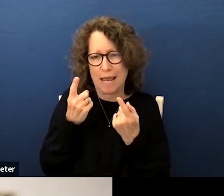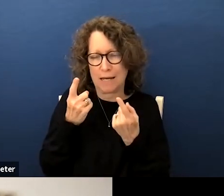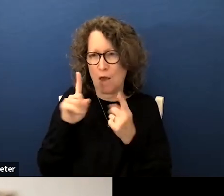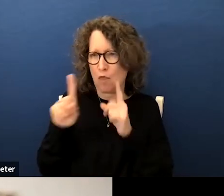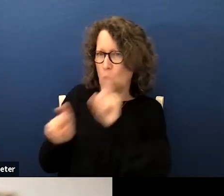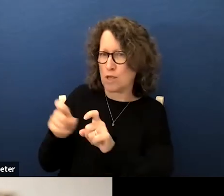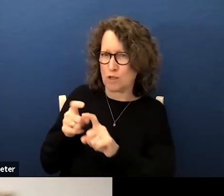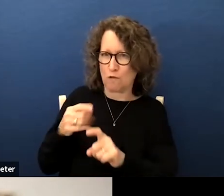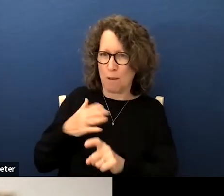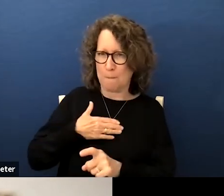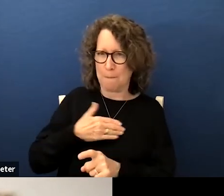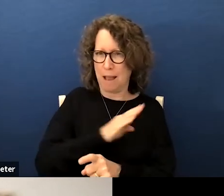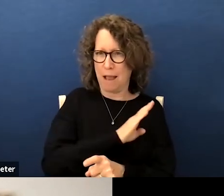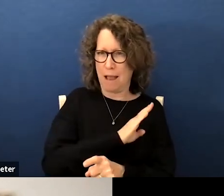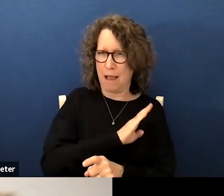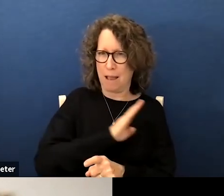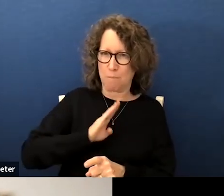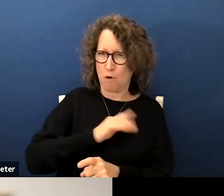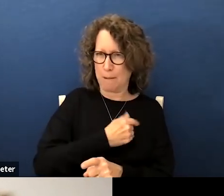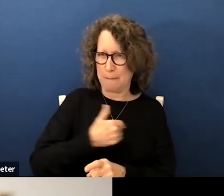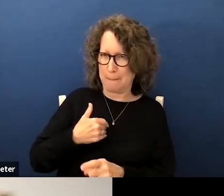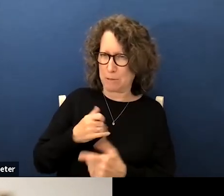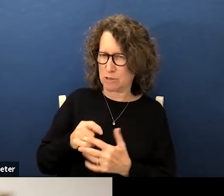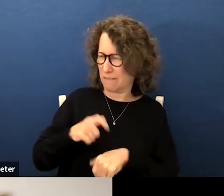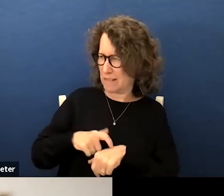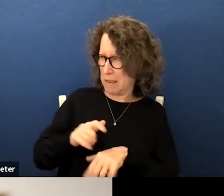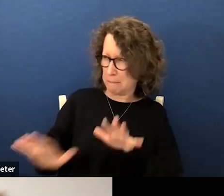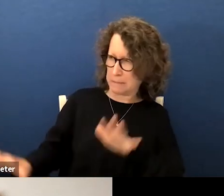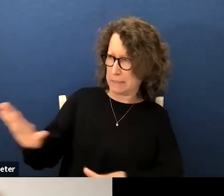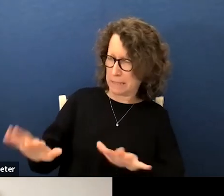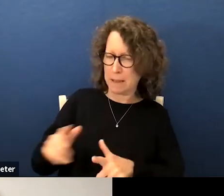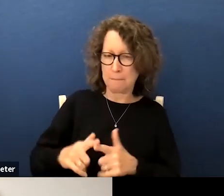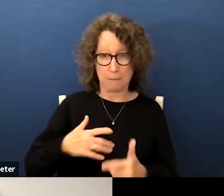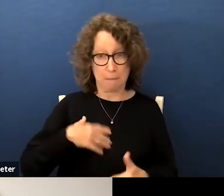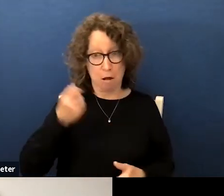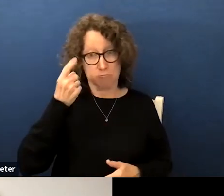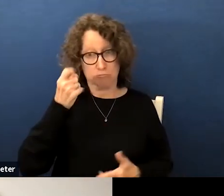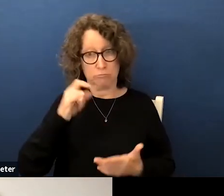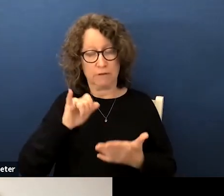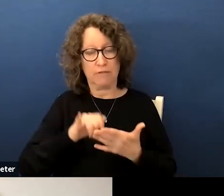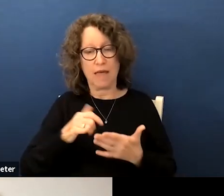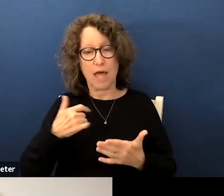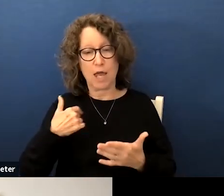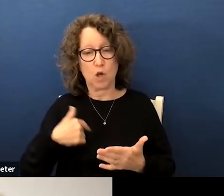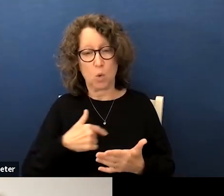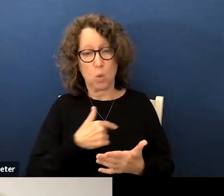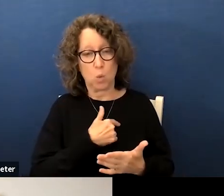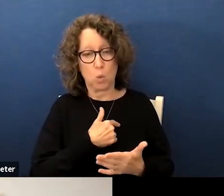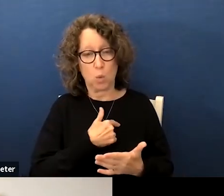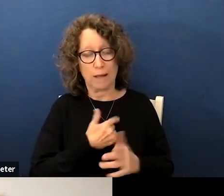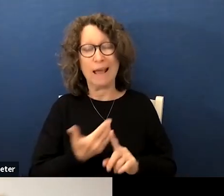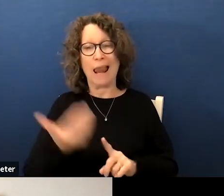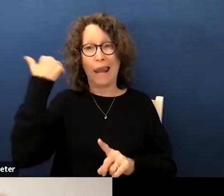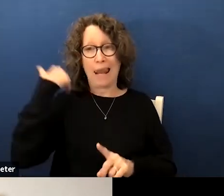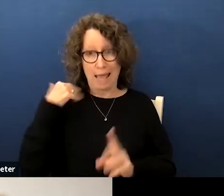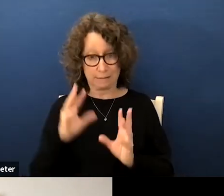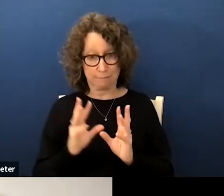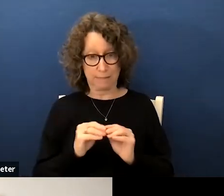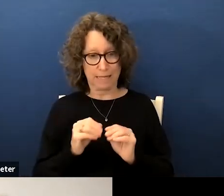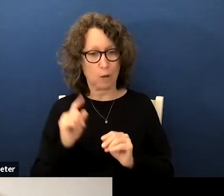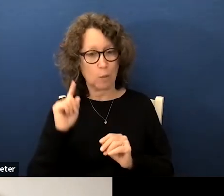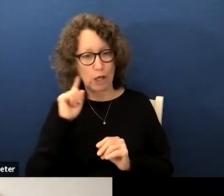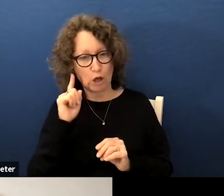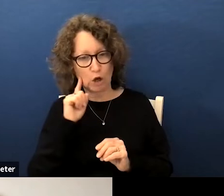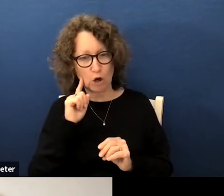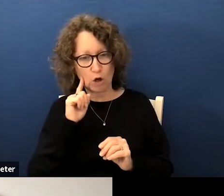the questions from my board fellow board members of of timing but that was my understanding is that we we last meeting we heard